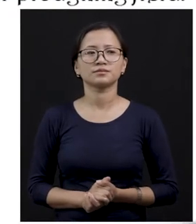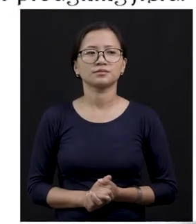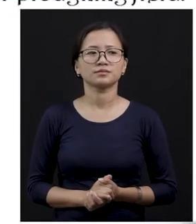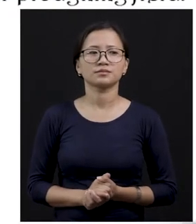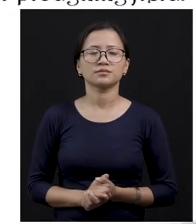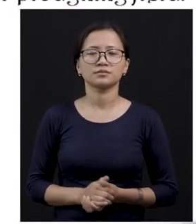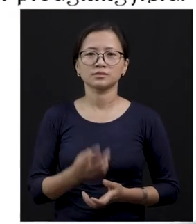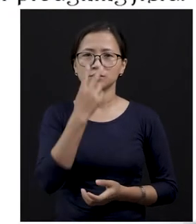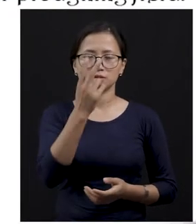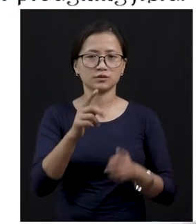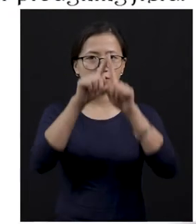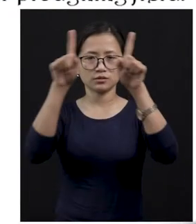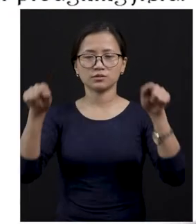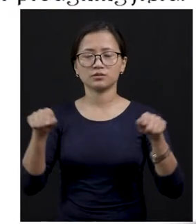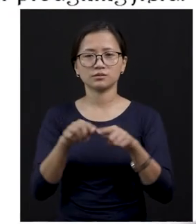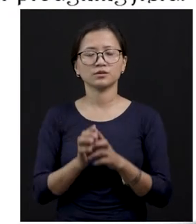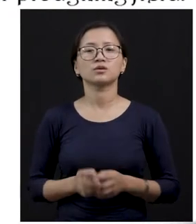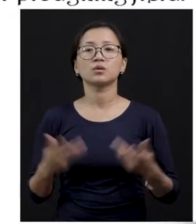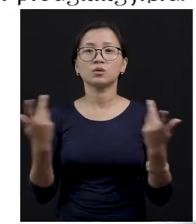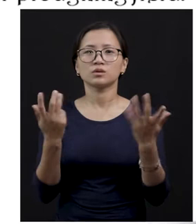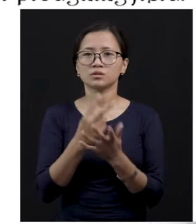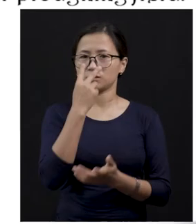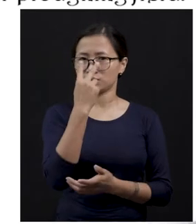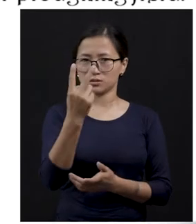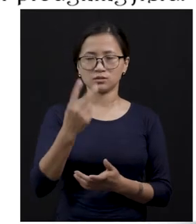Now, look at the picture and tell me what do you see?